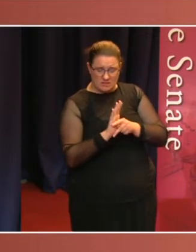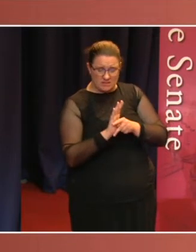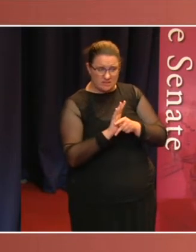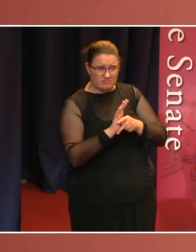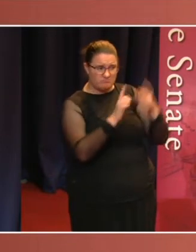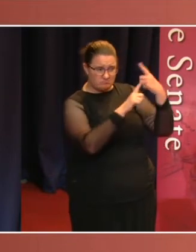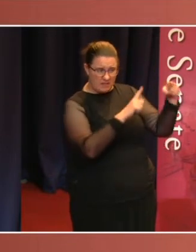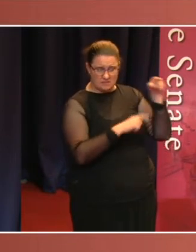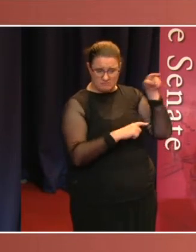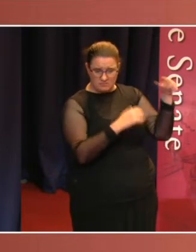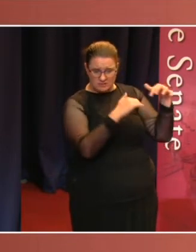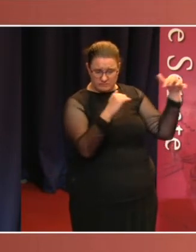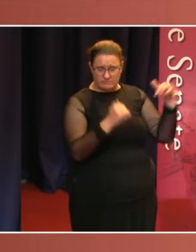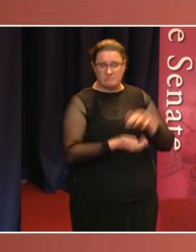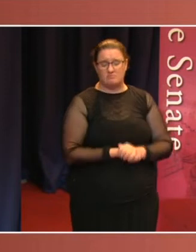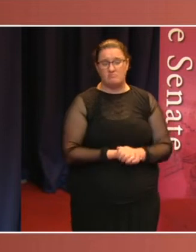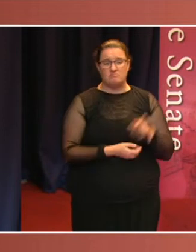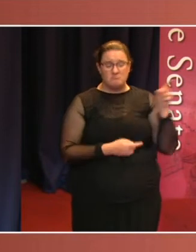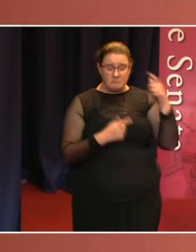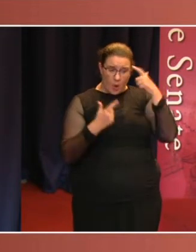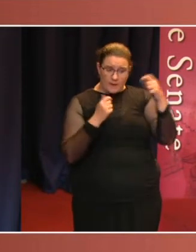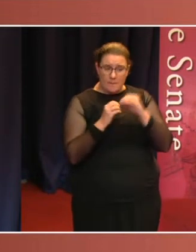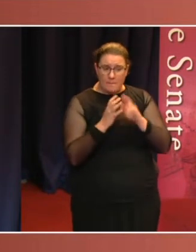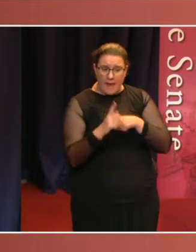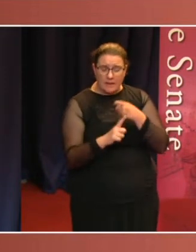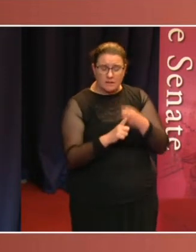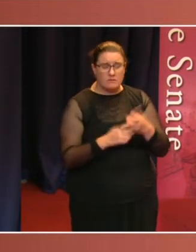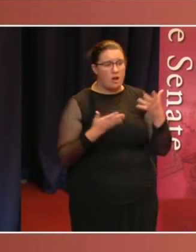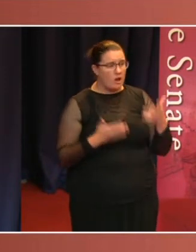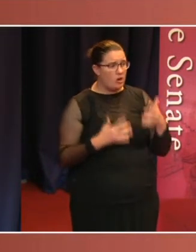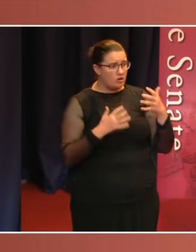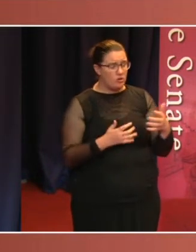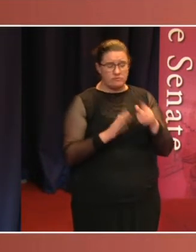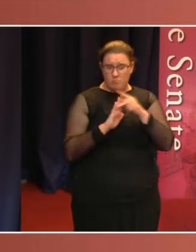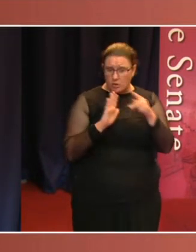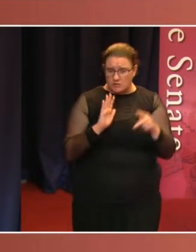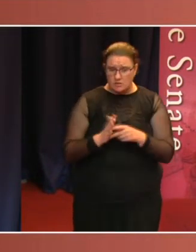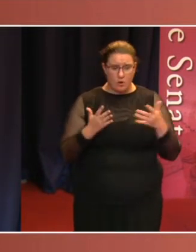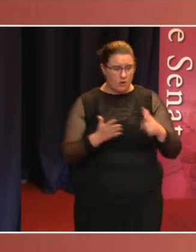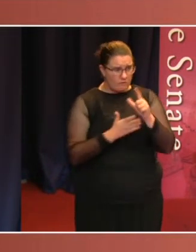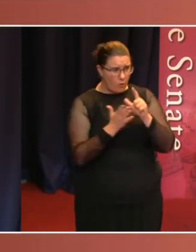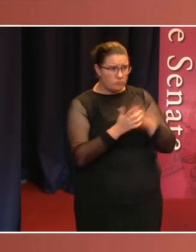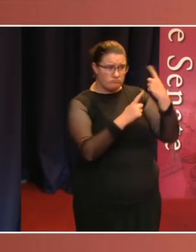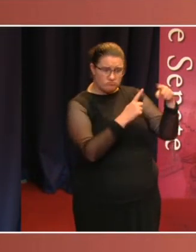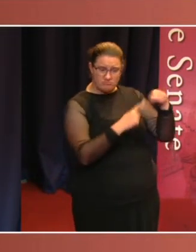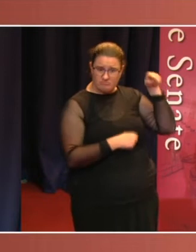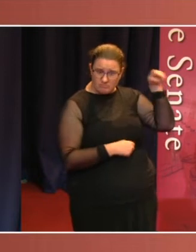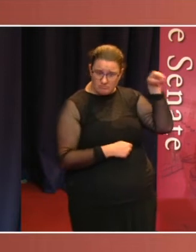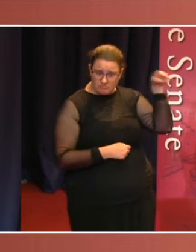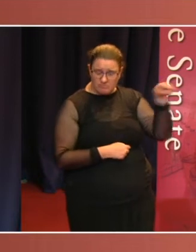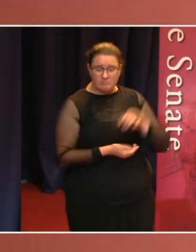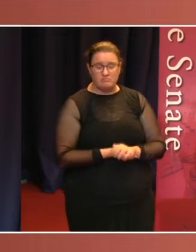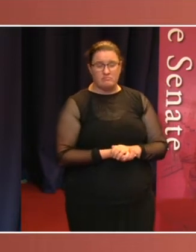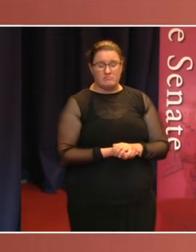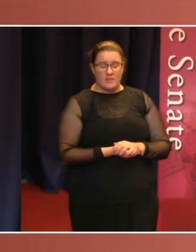The Senate has been an ideas bank, the birthplace of much legislation and policy that has eventually been taken up by